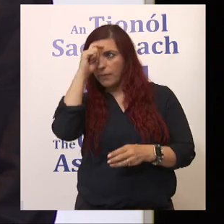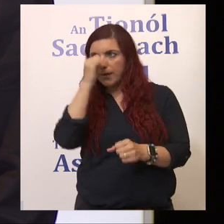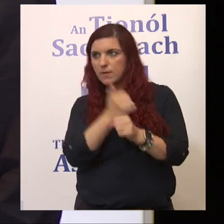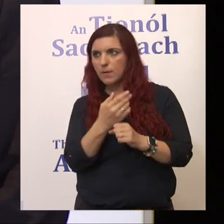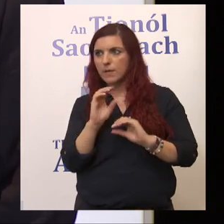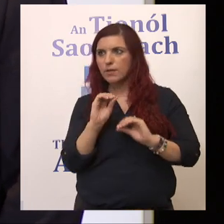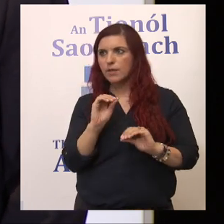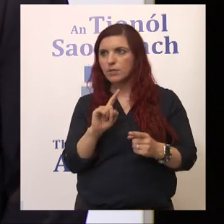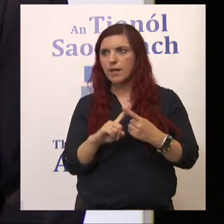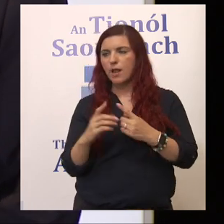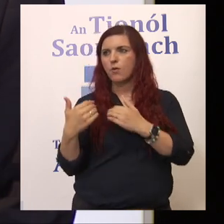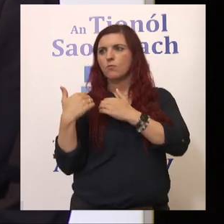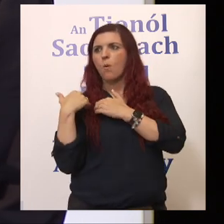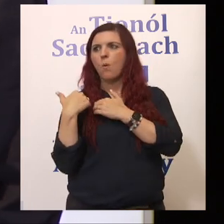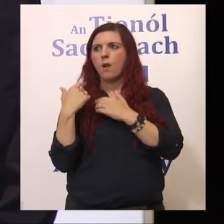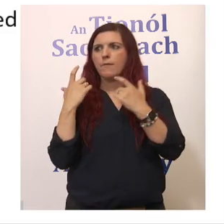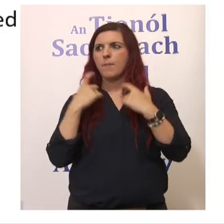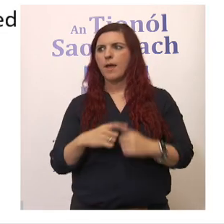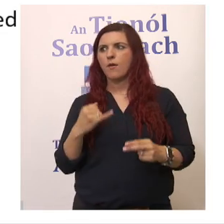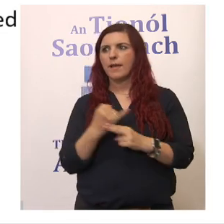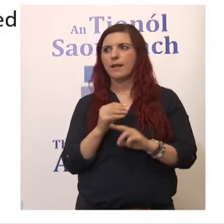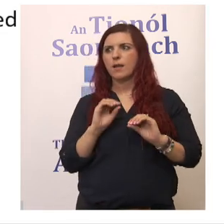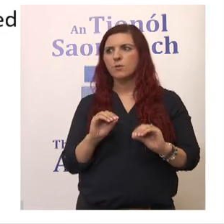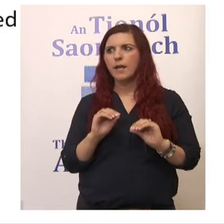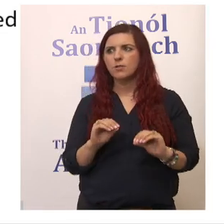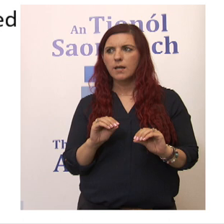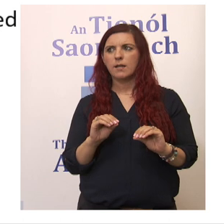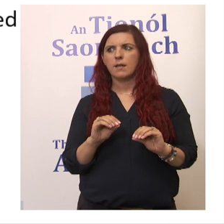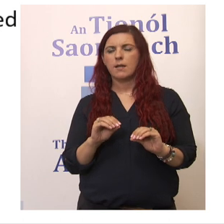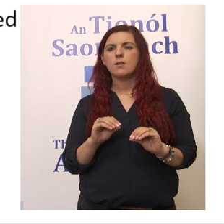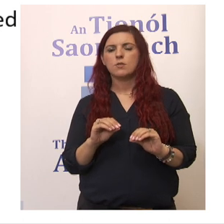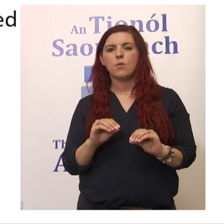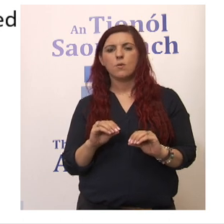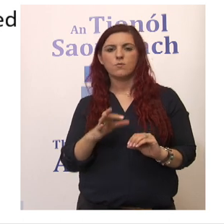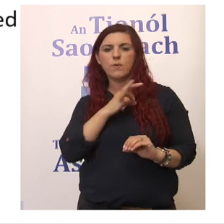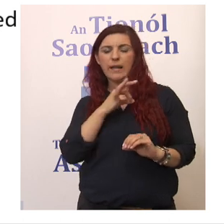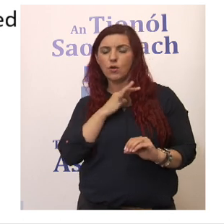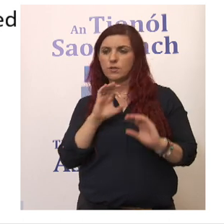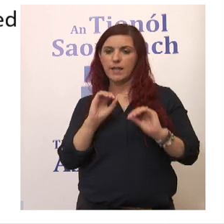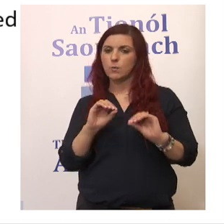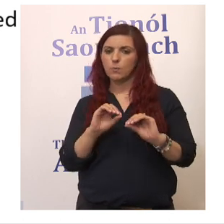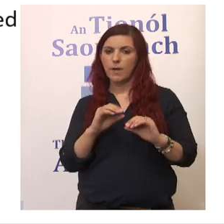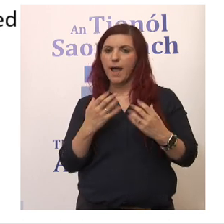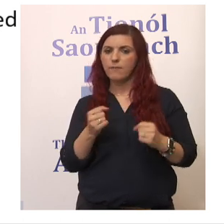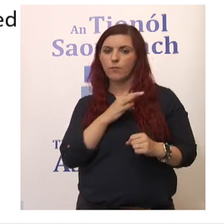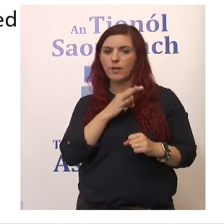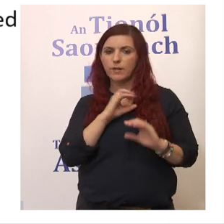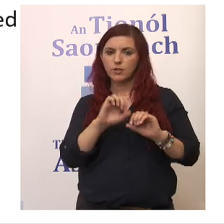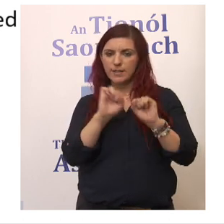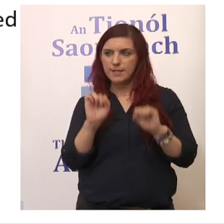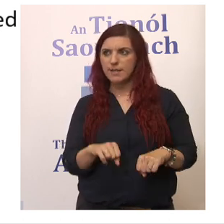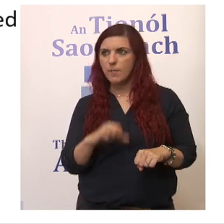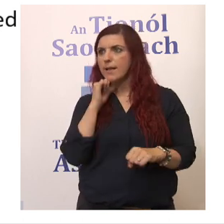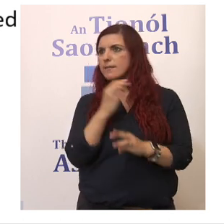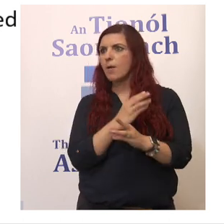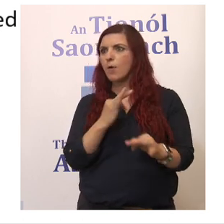and the role of a mayor within education. The first thing we have to say is that we have a really good education system. Now I've got an asterisk at the side because it's not perfect